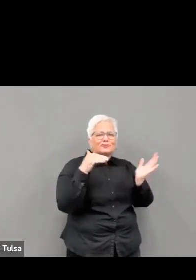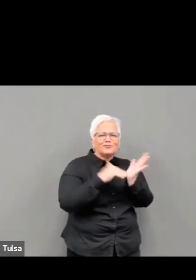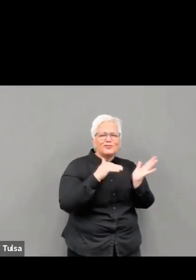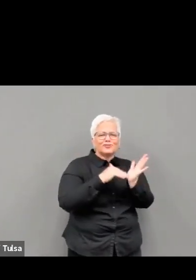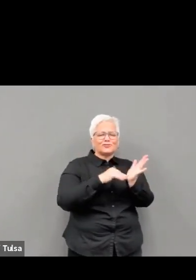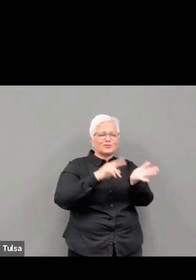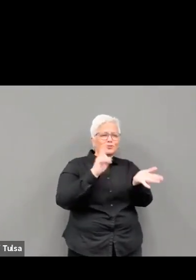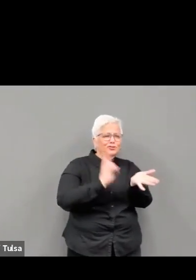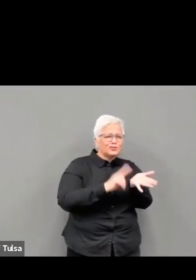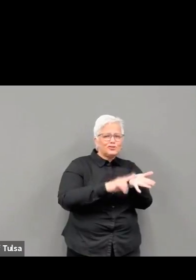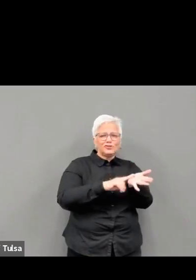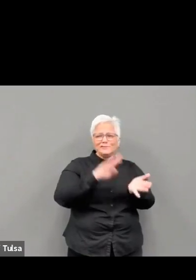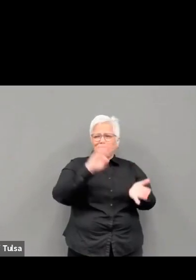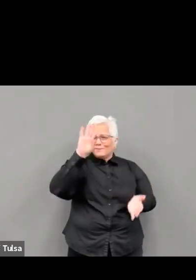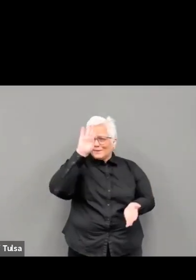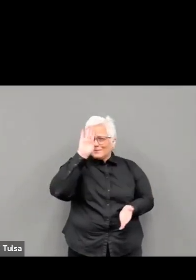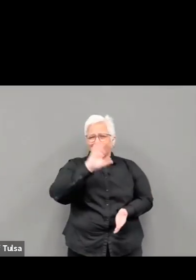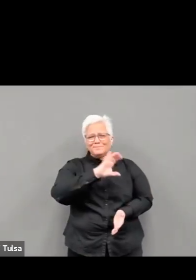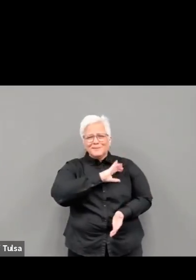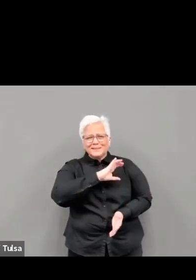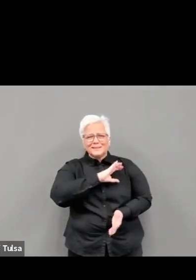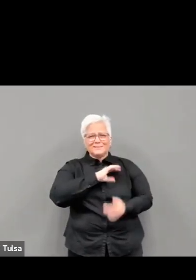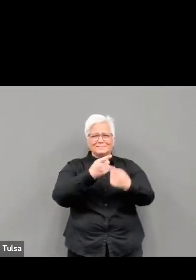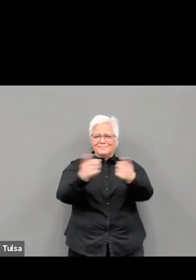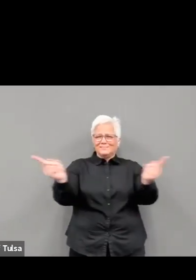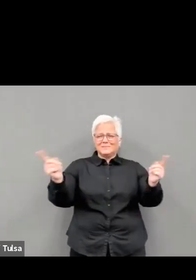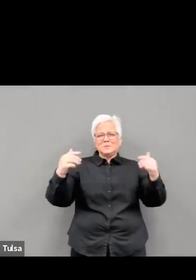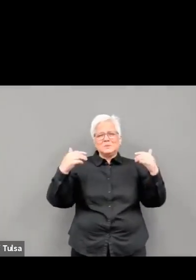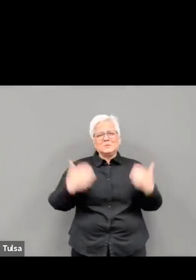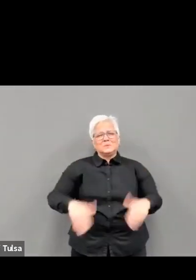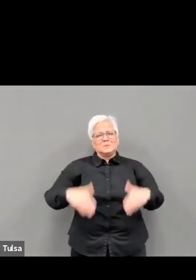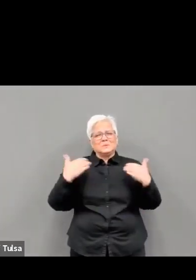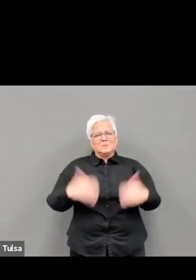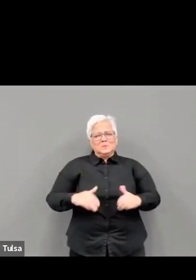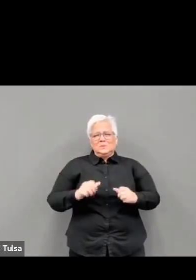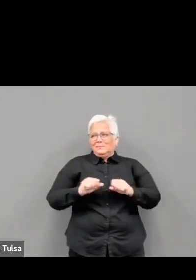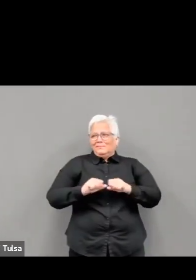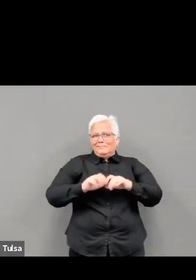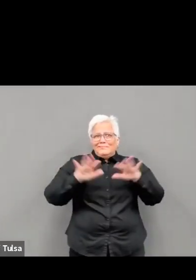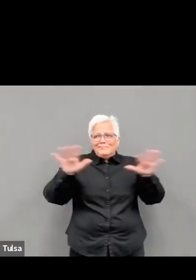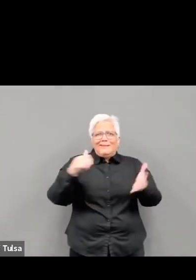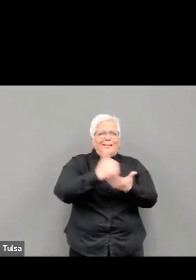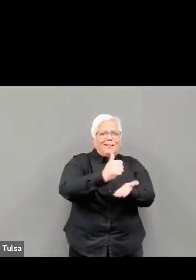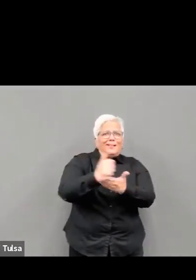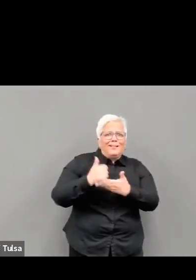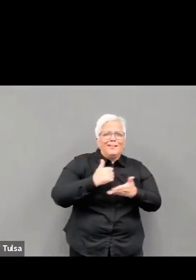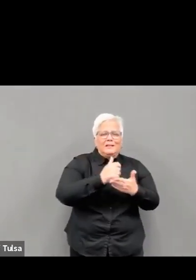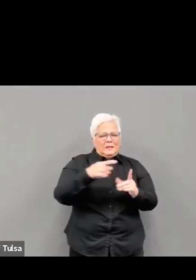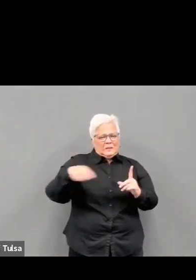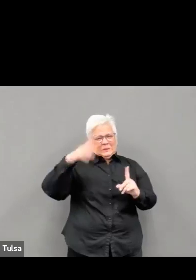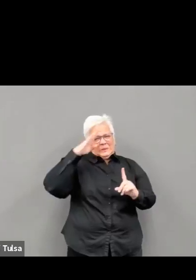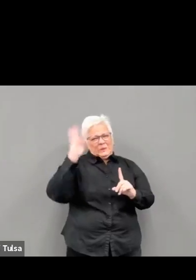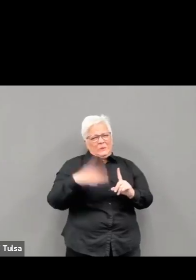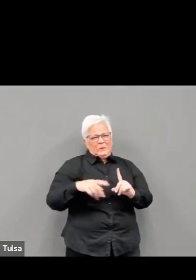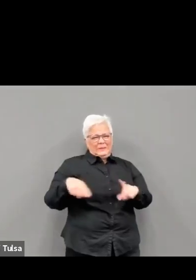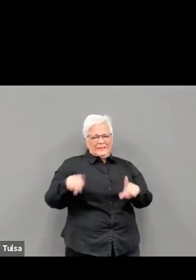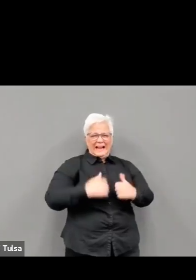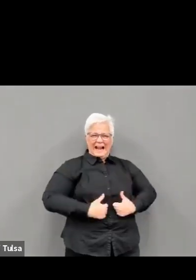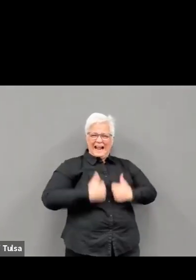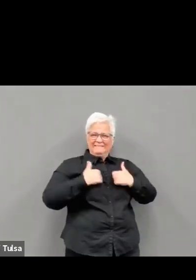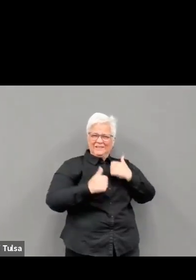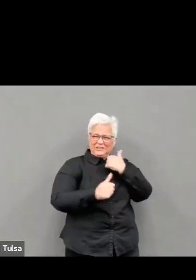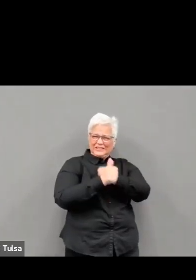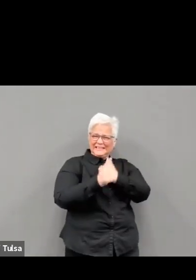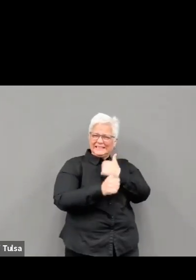was historic for our city. You know, when I was growing up, I heard stories from my grandparents about how